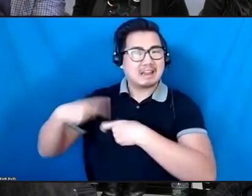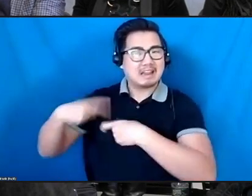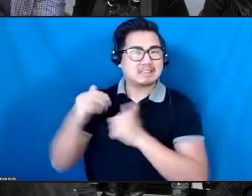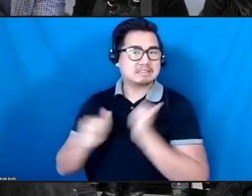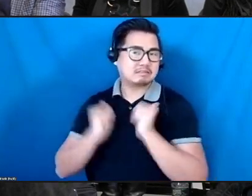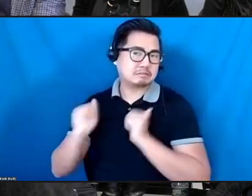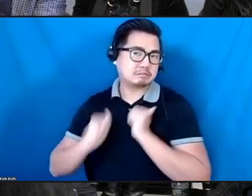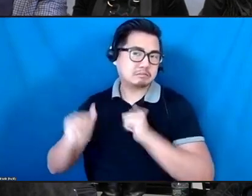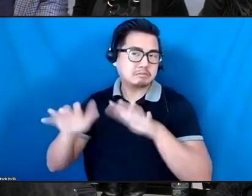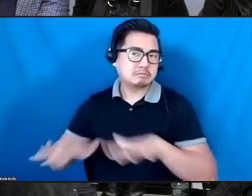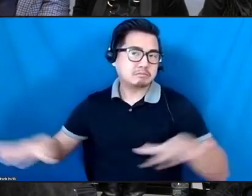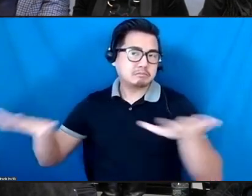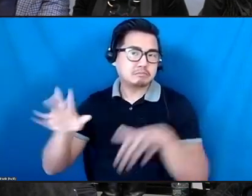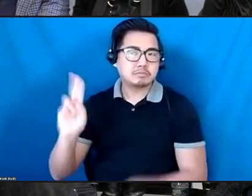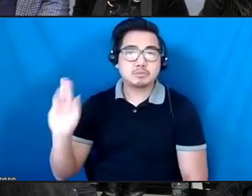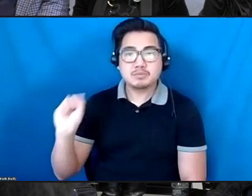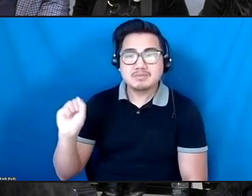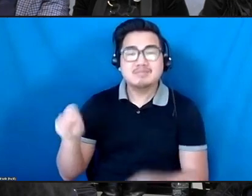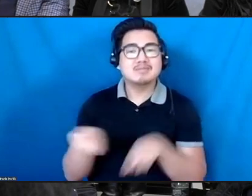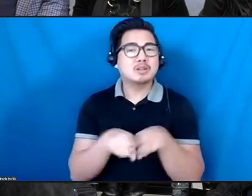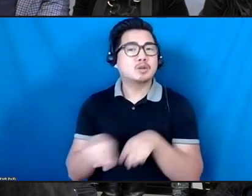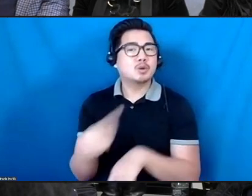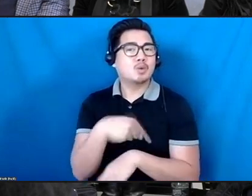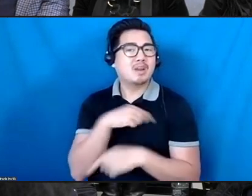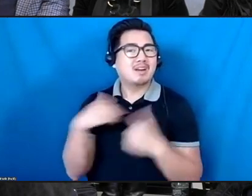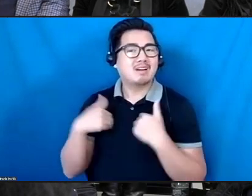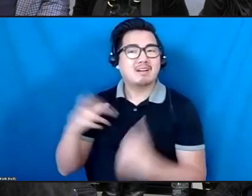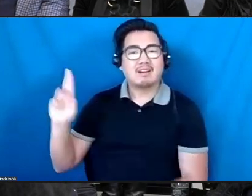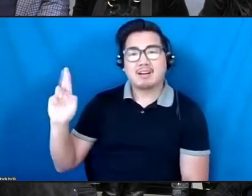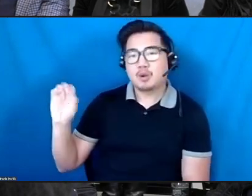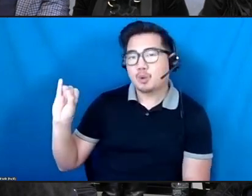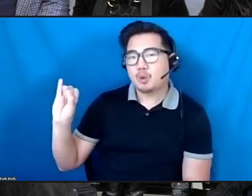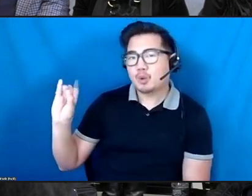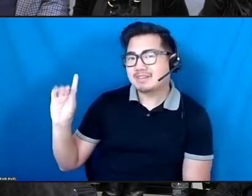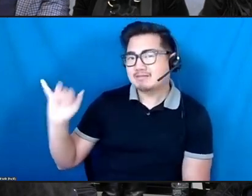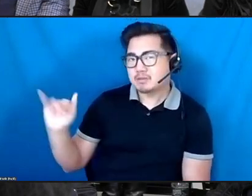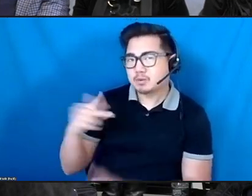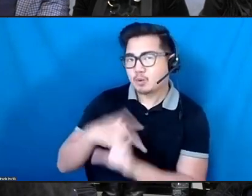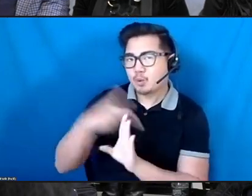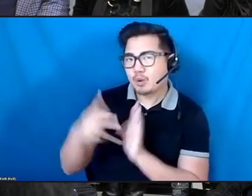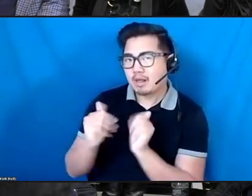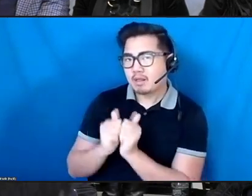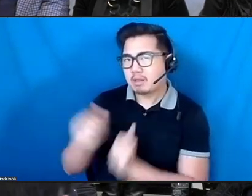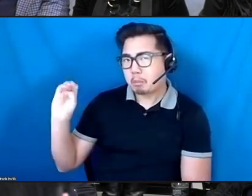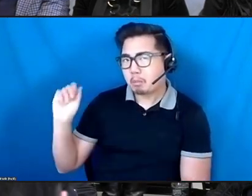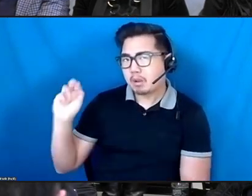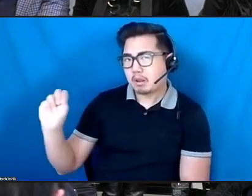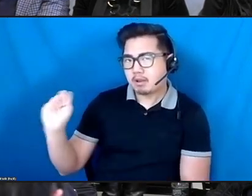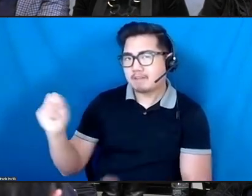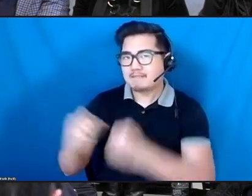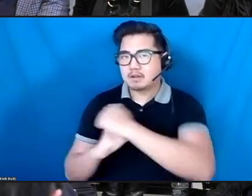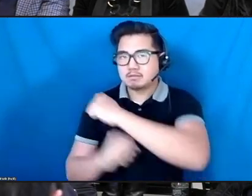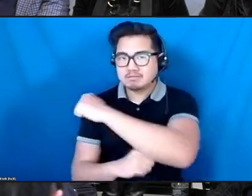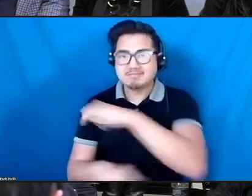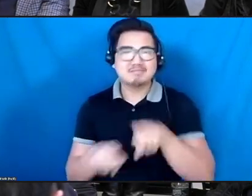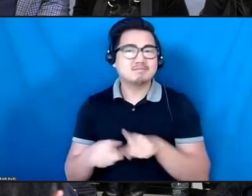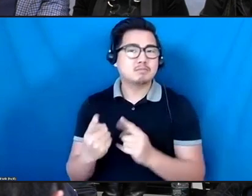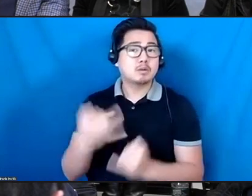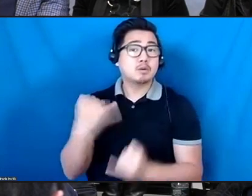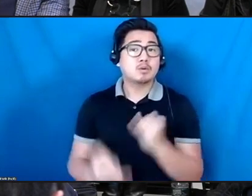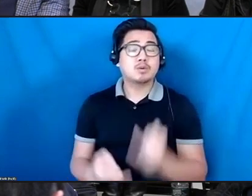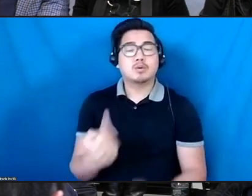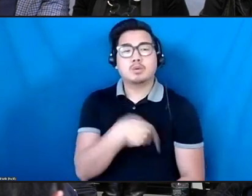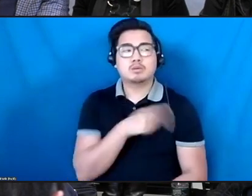co-manage the National Playwright Residency Program with the Mellon Foundation. And finally, we incubate collective